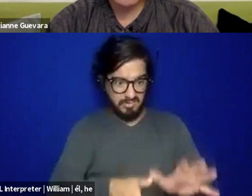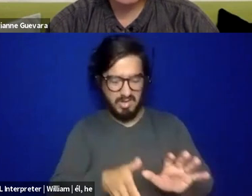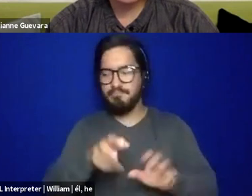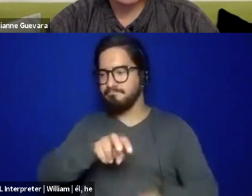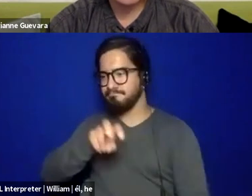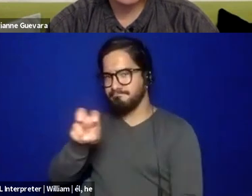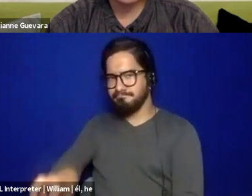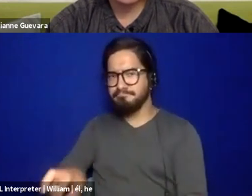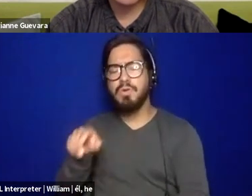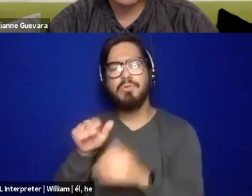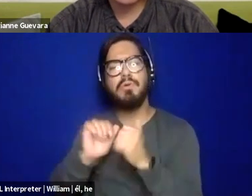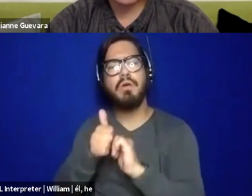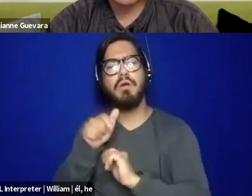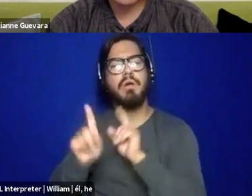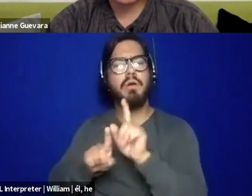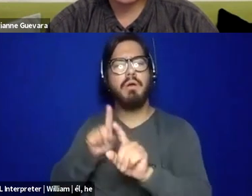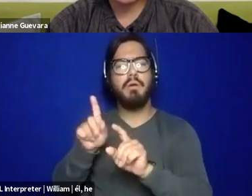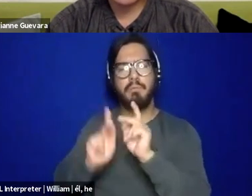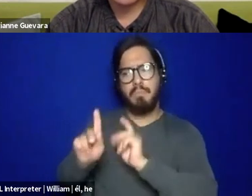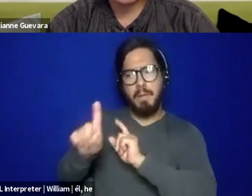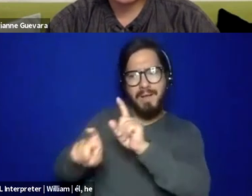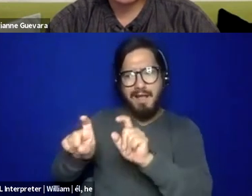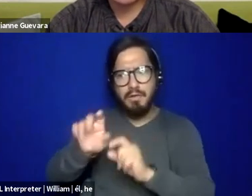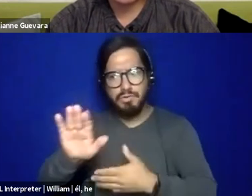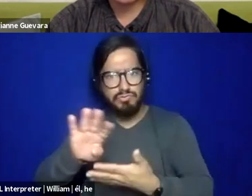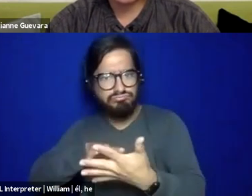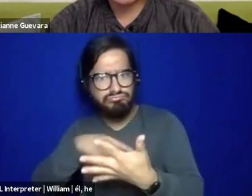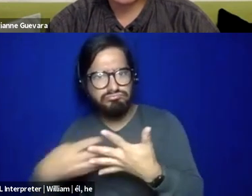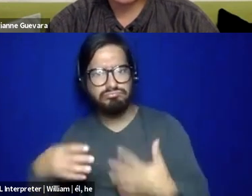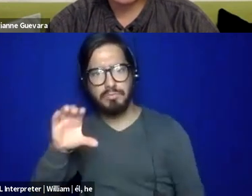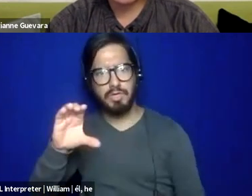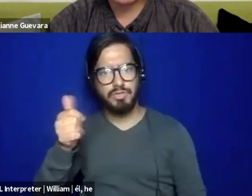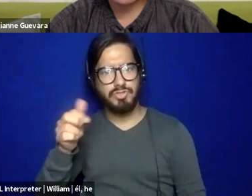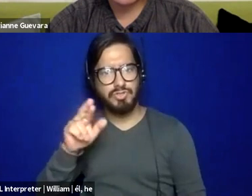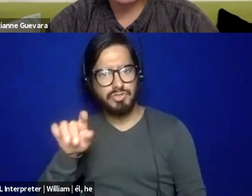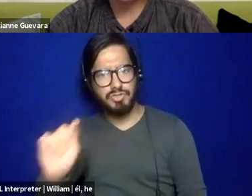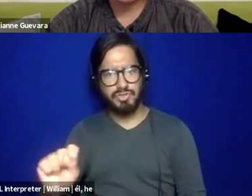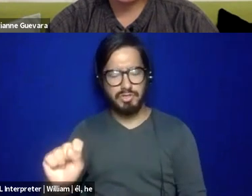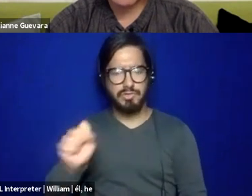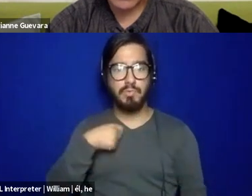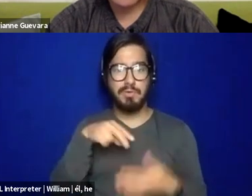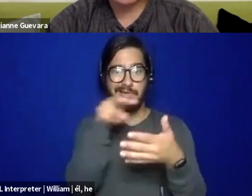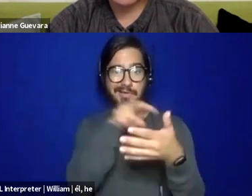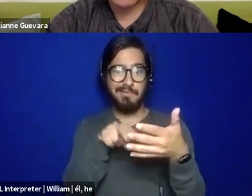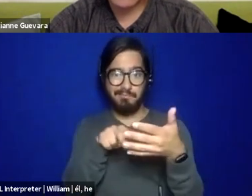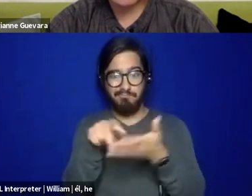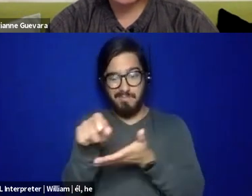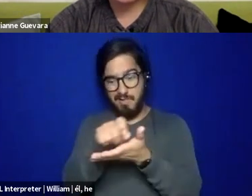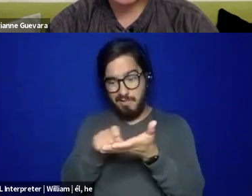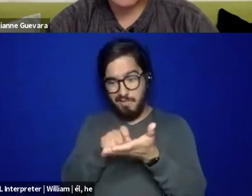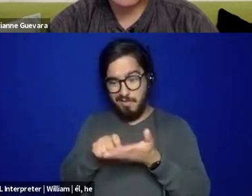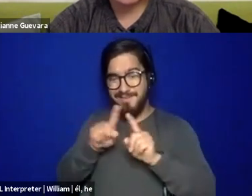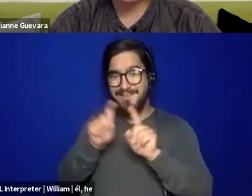have people ask for their charts, right? We've all read notes from therapists and practitioners and been like, wow, you